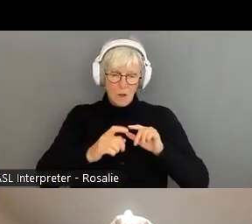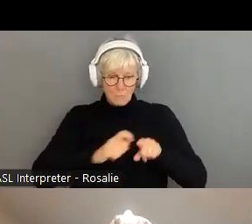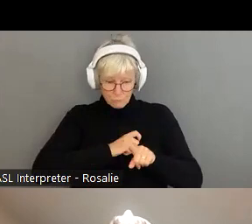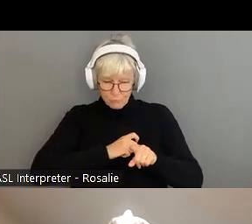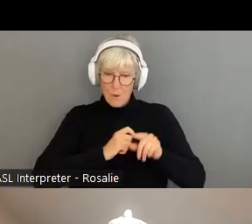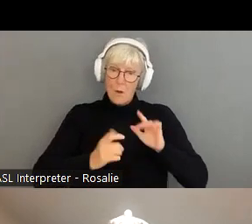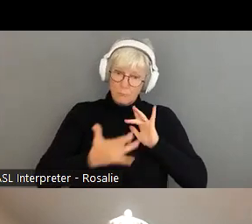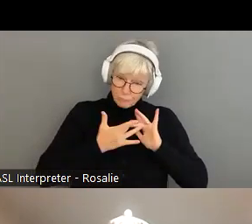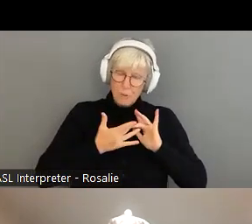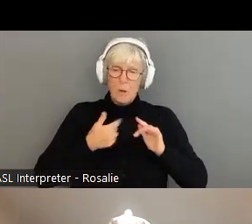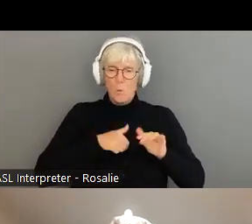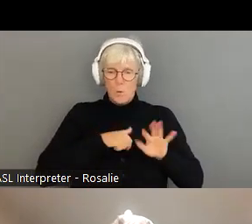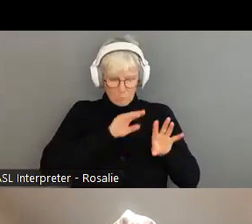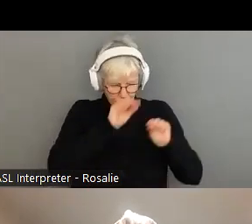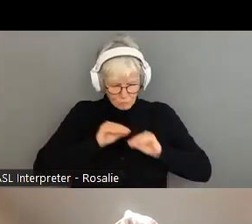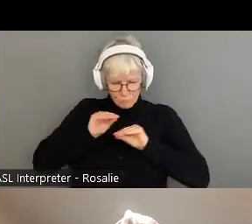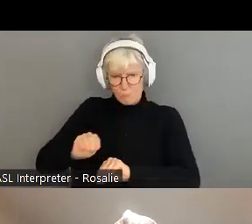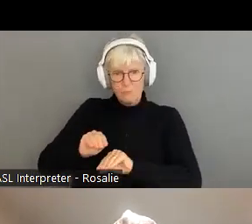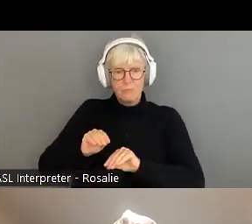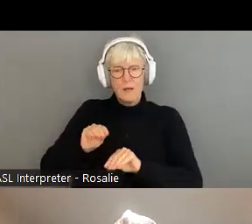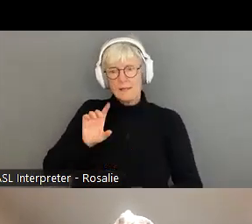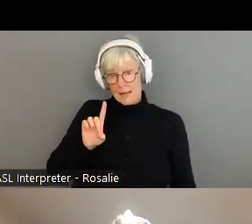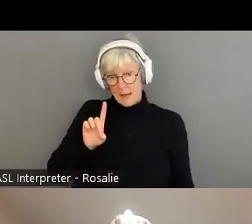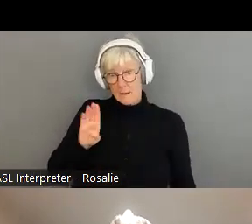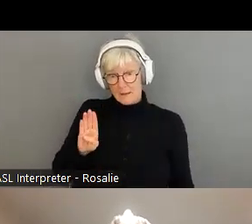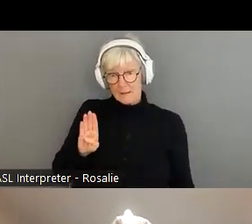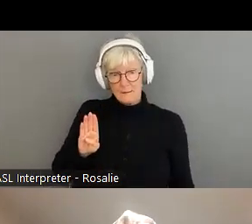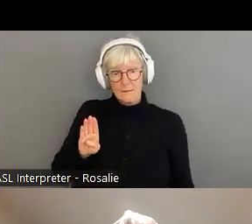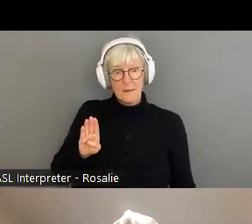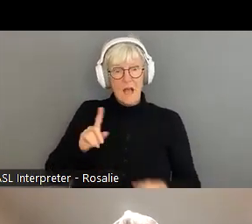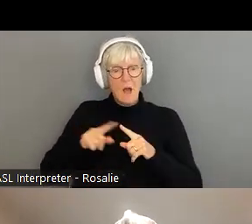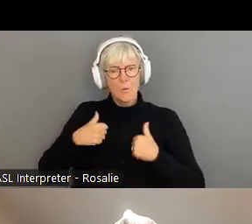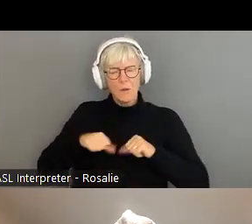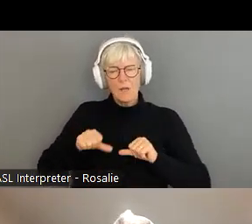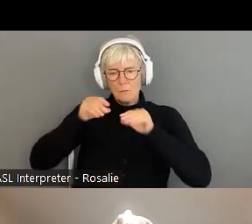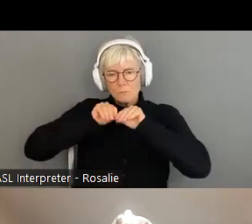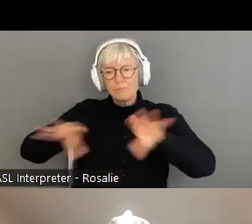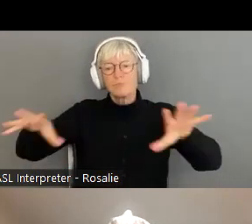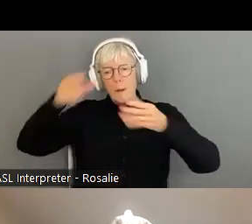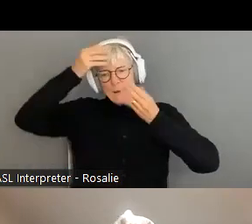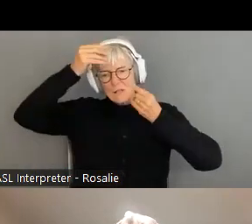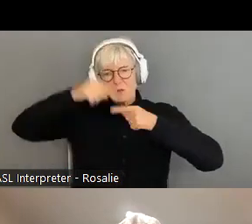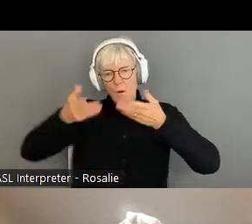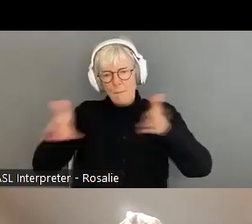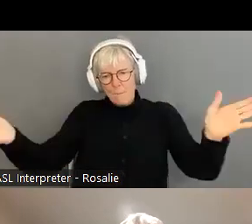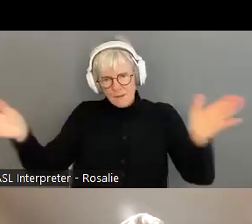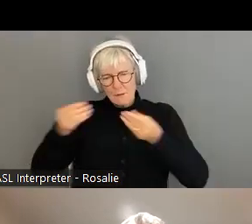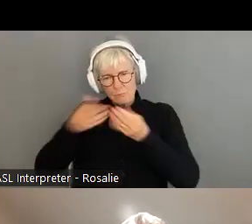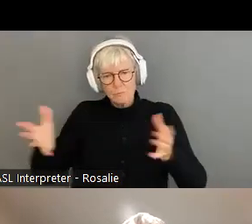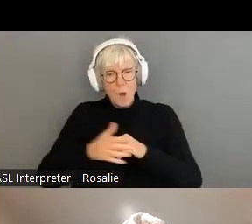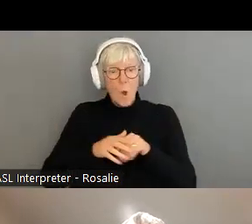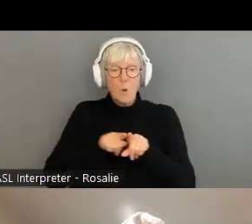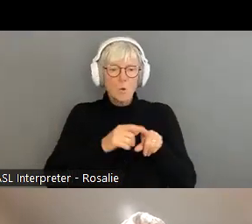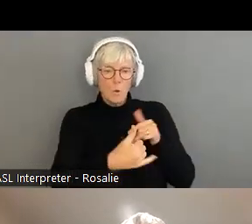information into the CFC database, and publishes public-facing fraud prevention messaging. It also features an inbound call